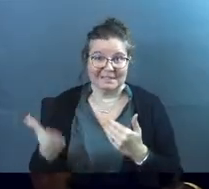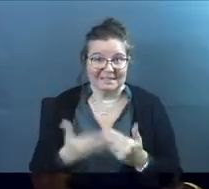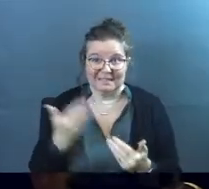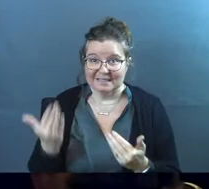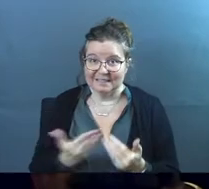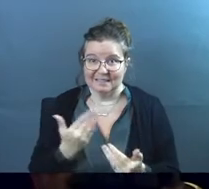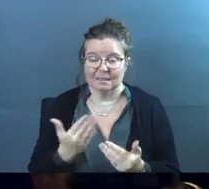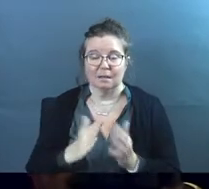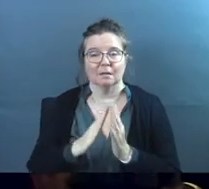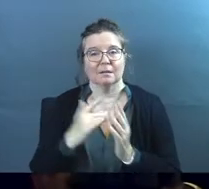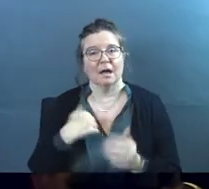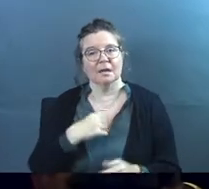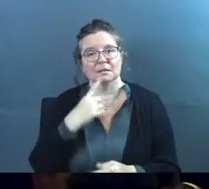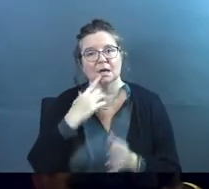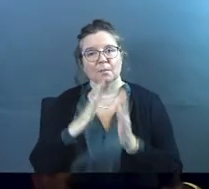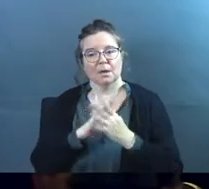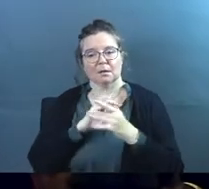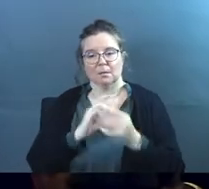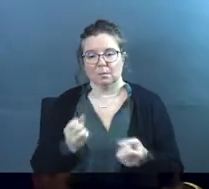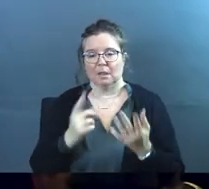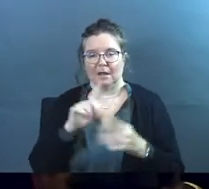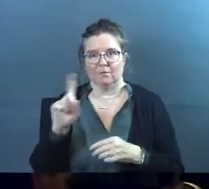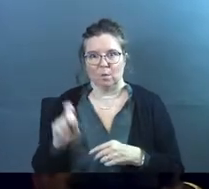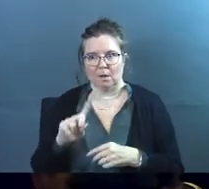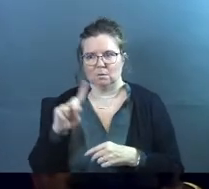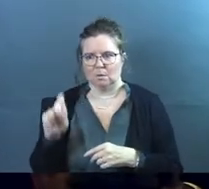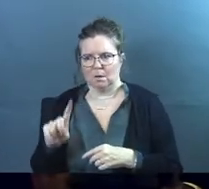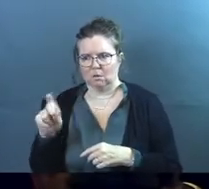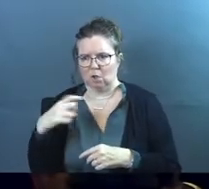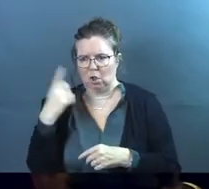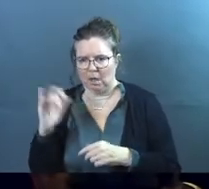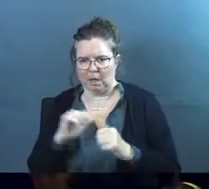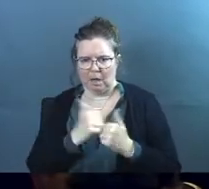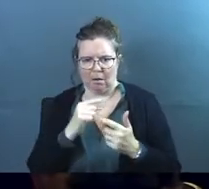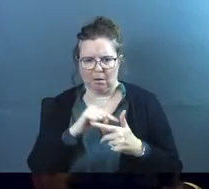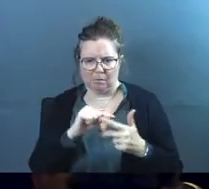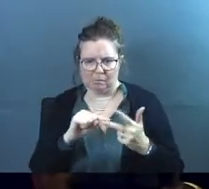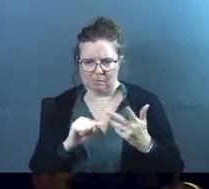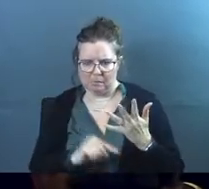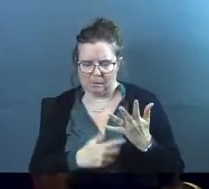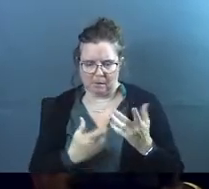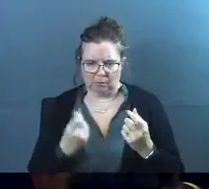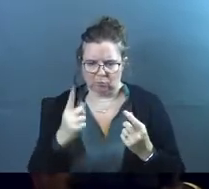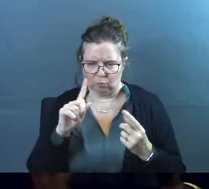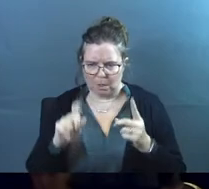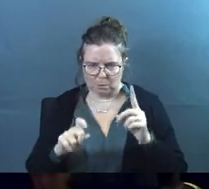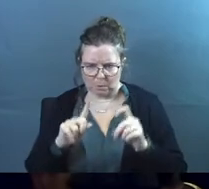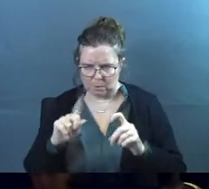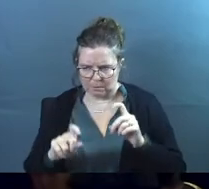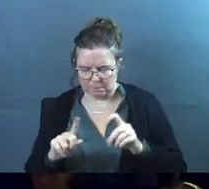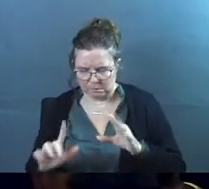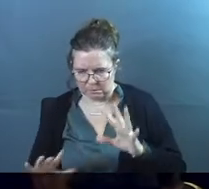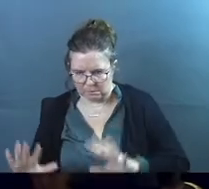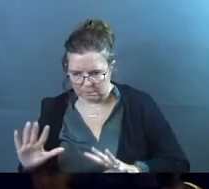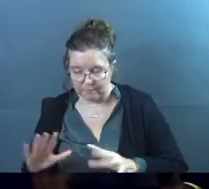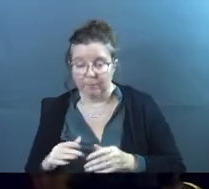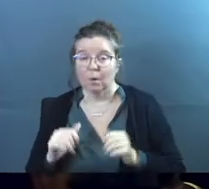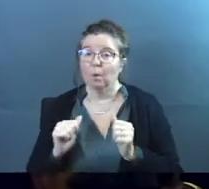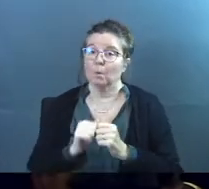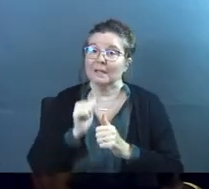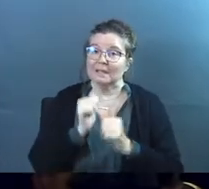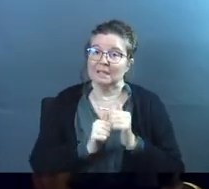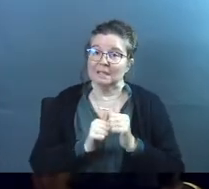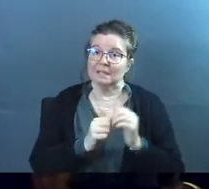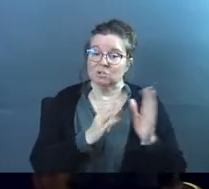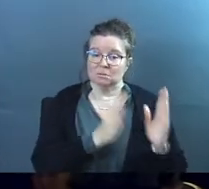Amen? Like I said, prayer comes with a lot of question marks on what this should look like, how it should be, all the things, lots of question marks. And with